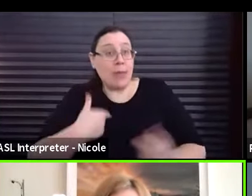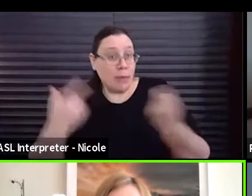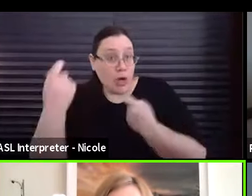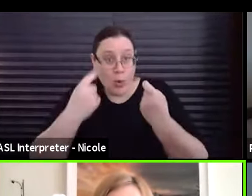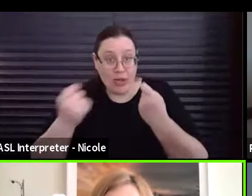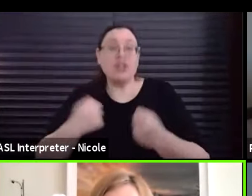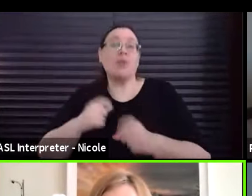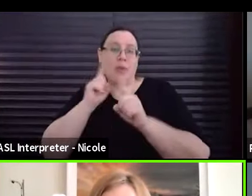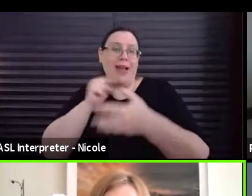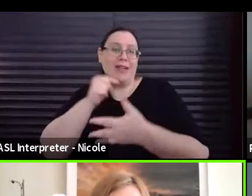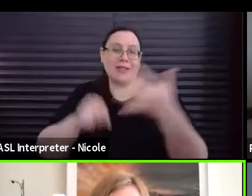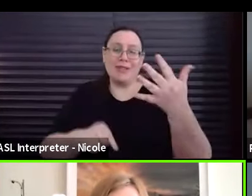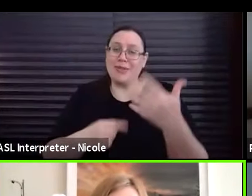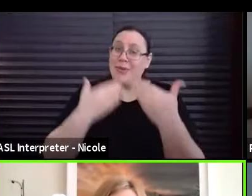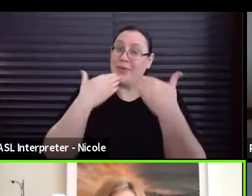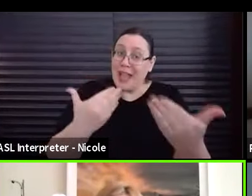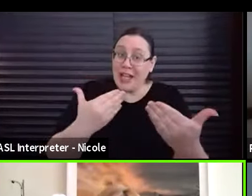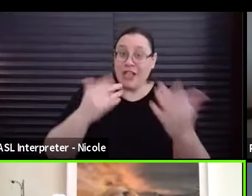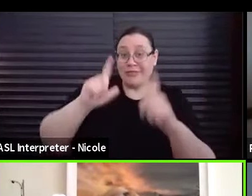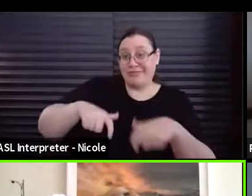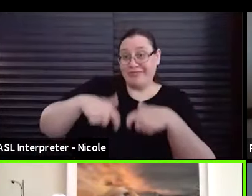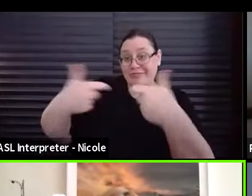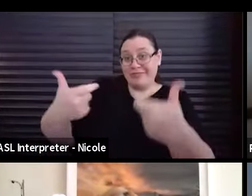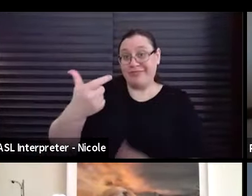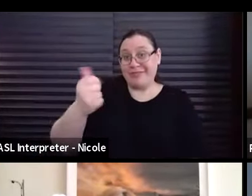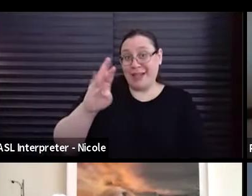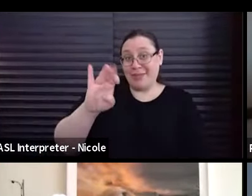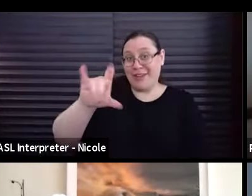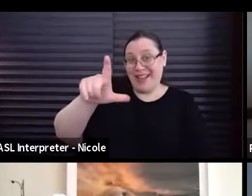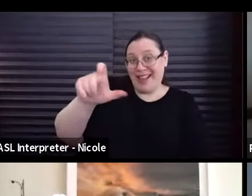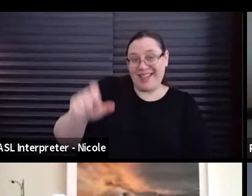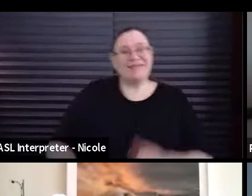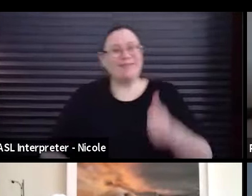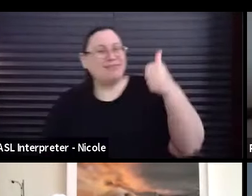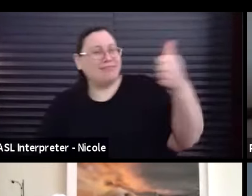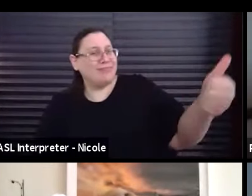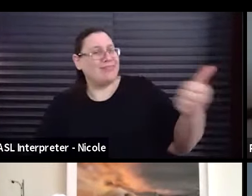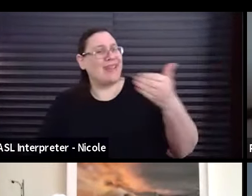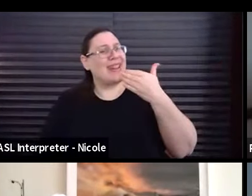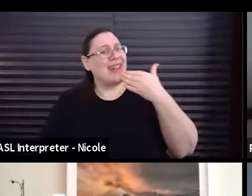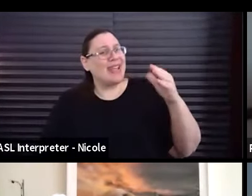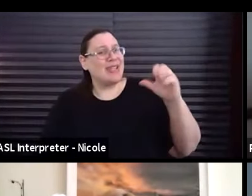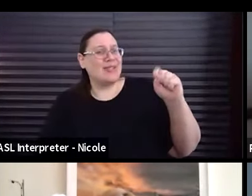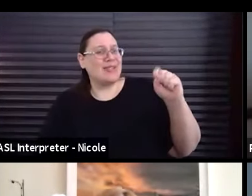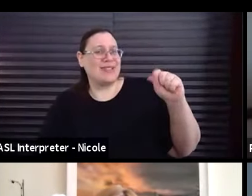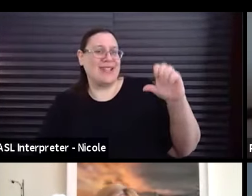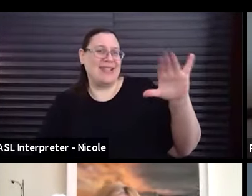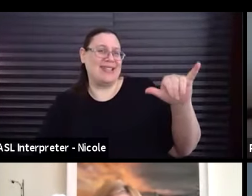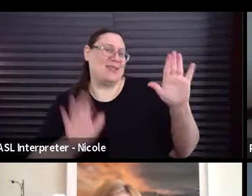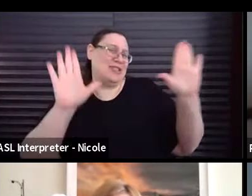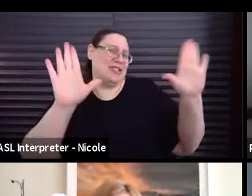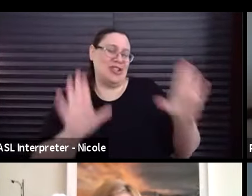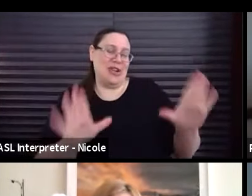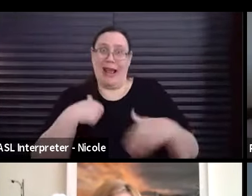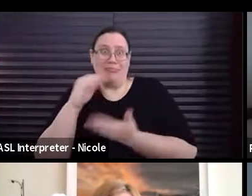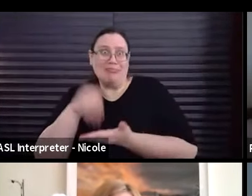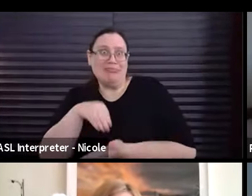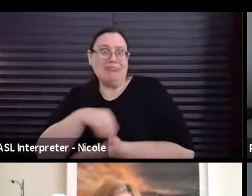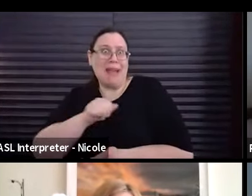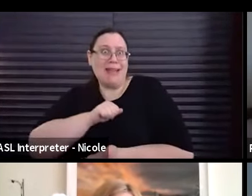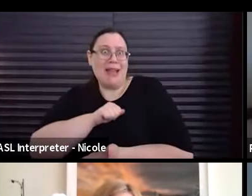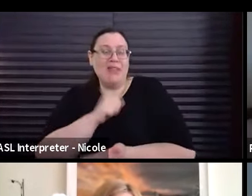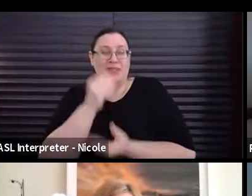So thank you guys. And back to you, Gabrielle. Thank you. That was great, Stacey. I, I taking notes. First of all, want to say